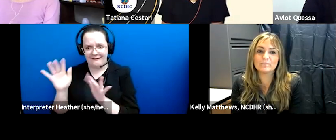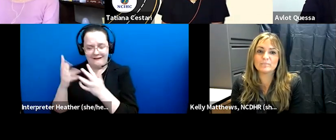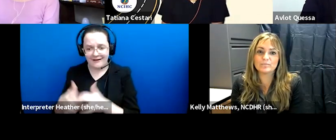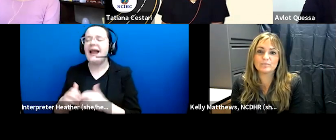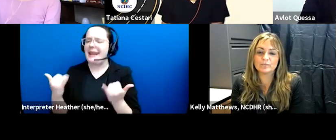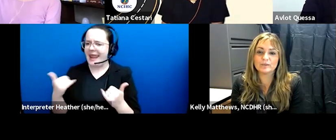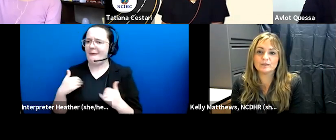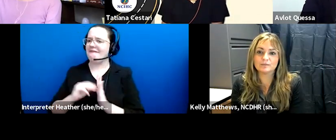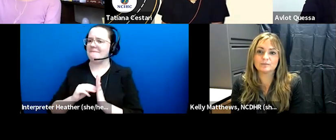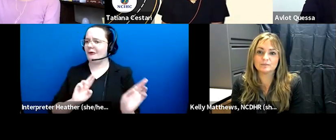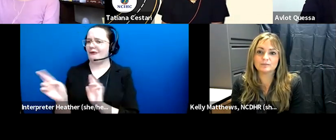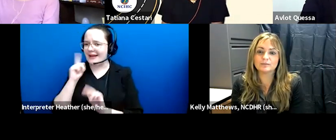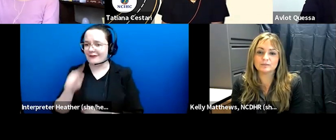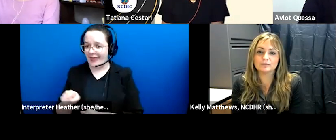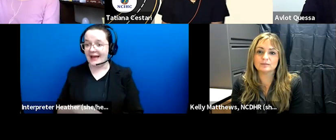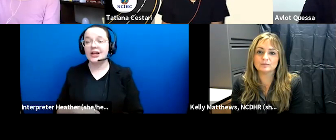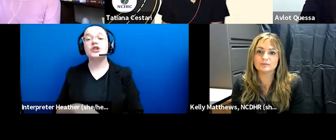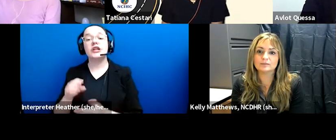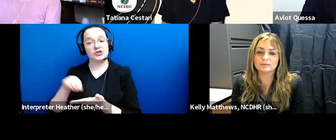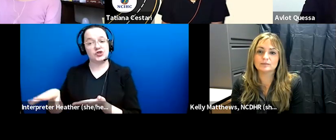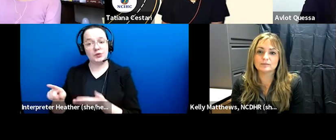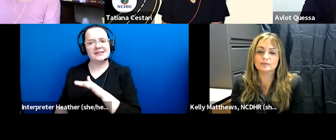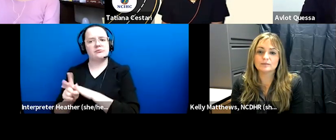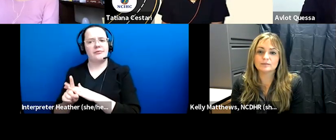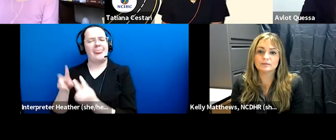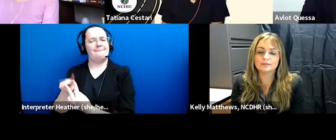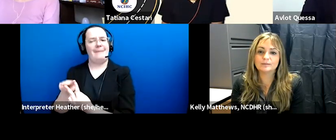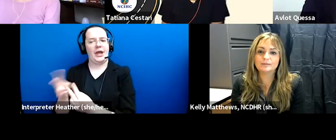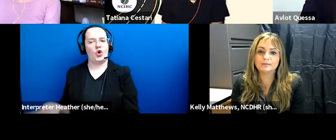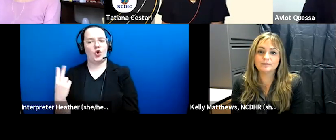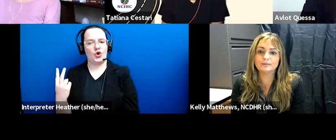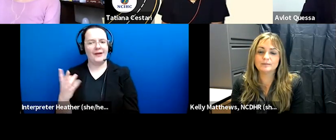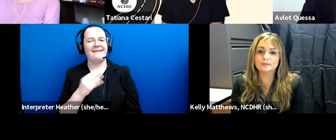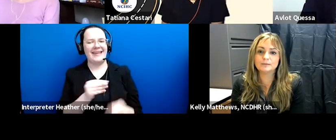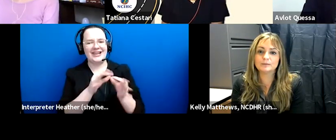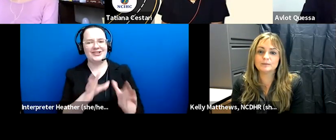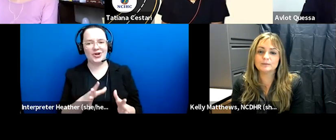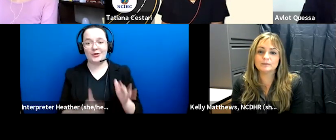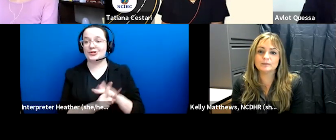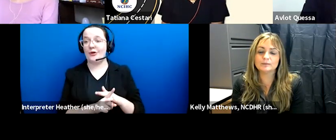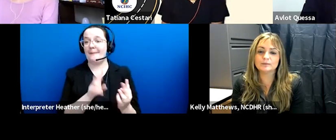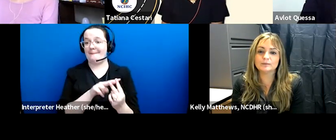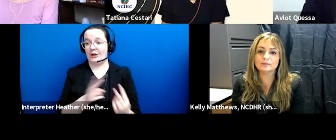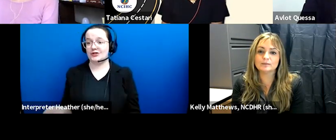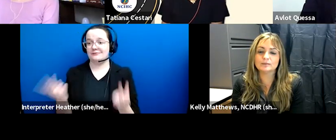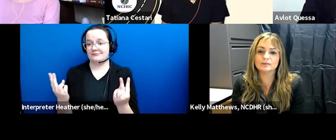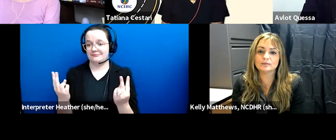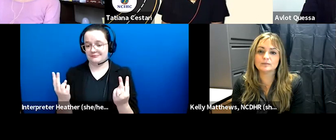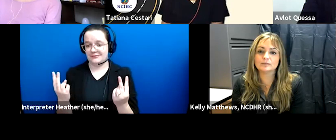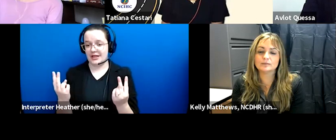the students come in pairs and the interpreters go in pairs and those interpreters know ahead of time